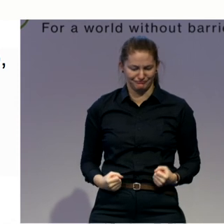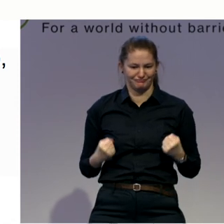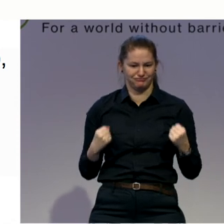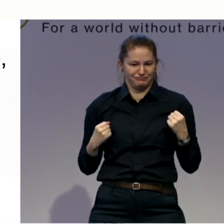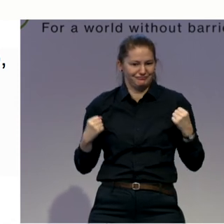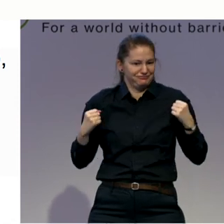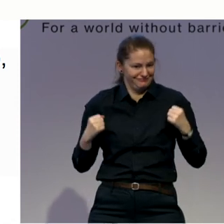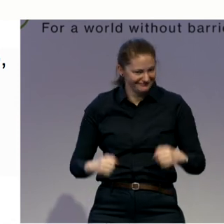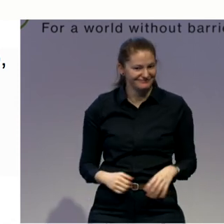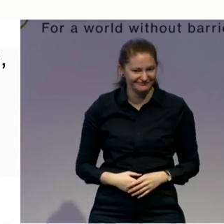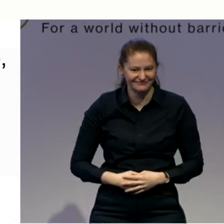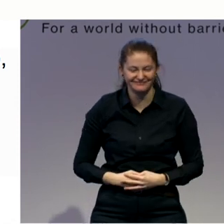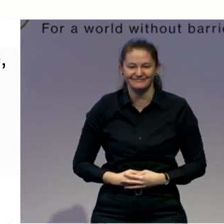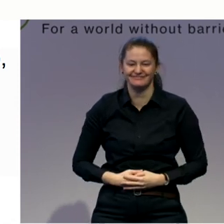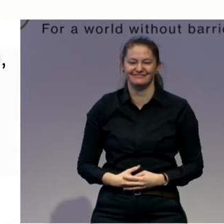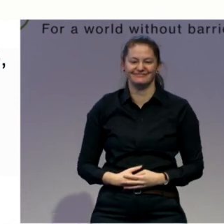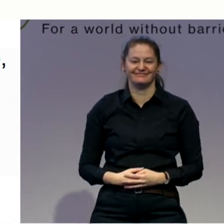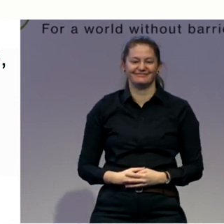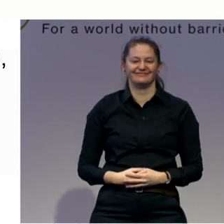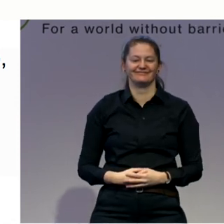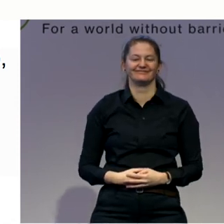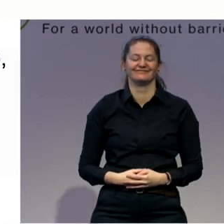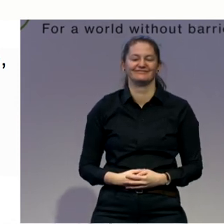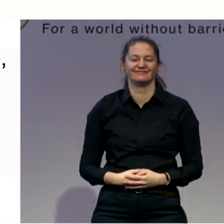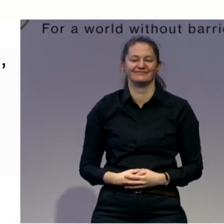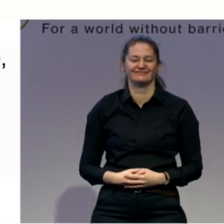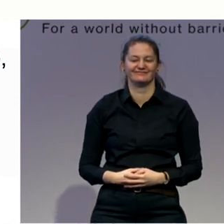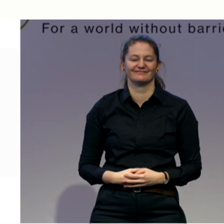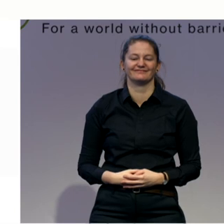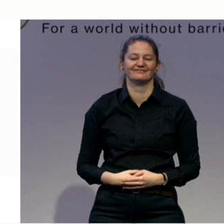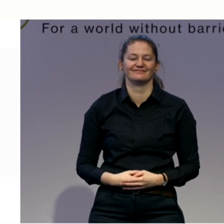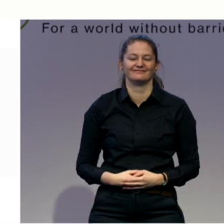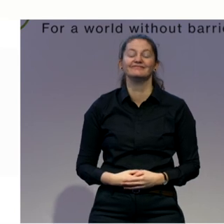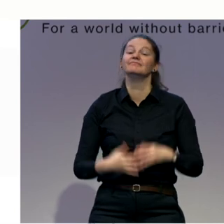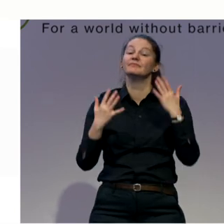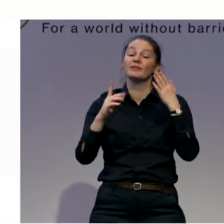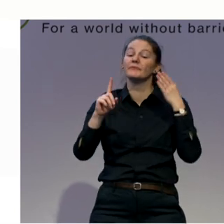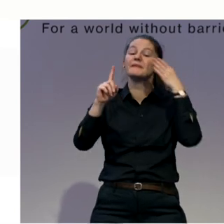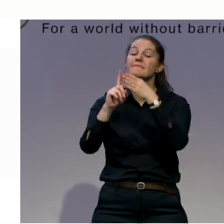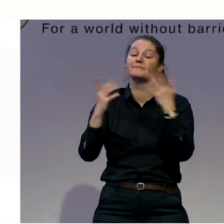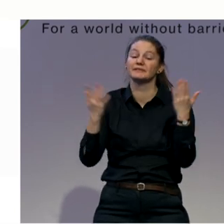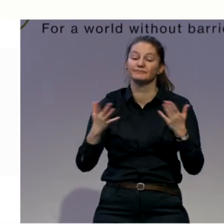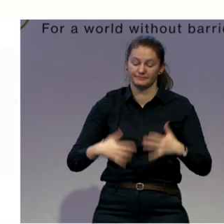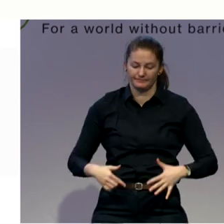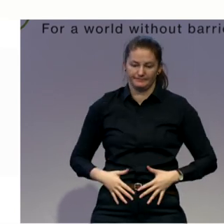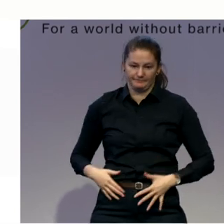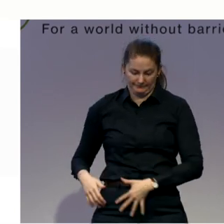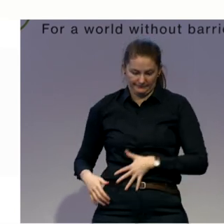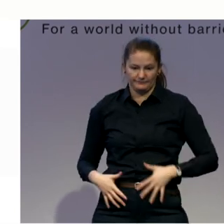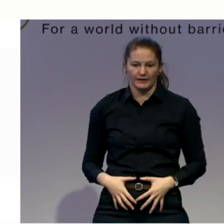engaging your core. So it's not just engaging of your belly